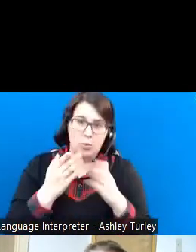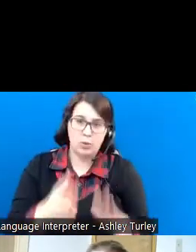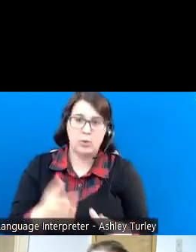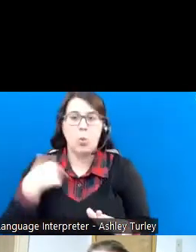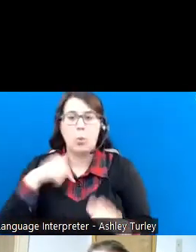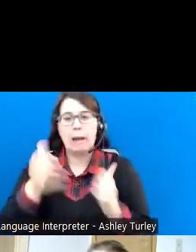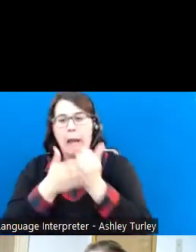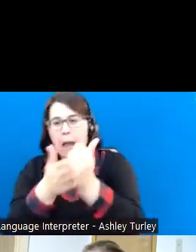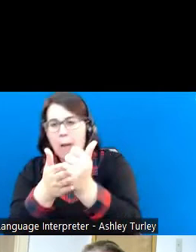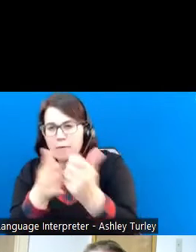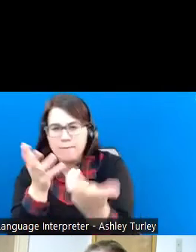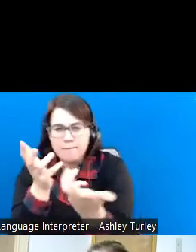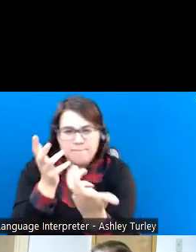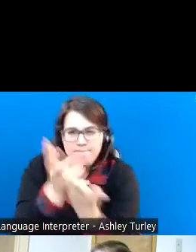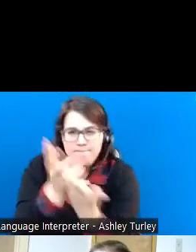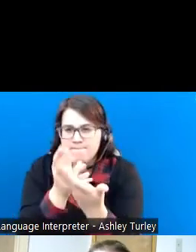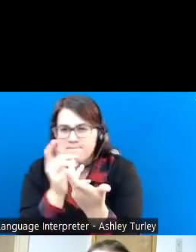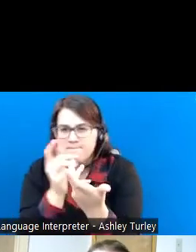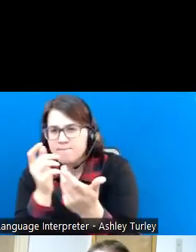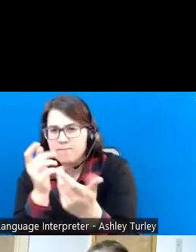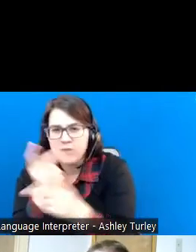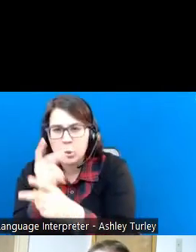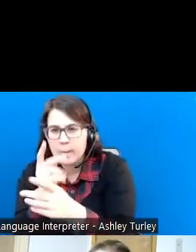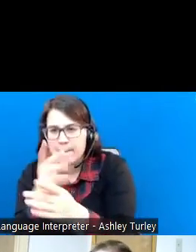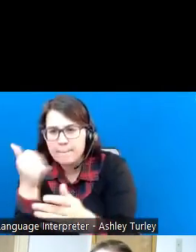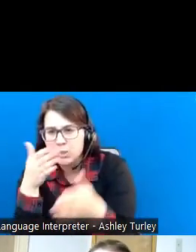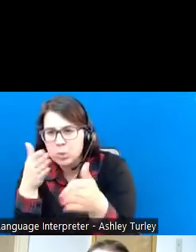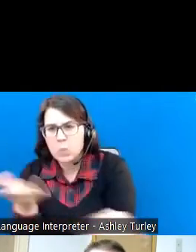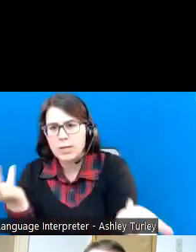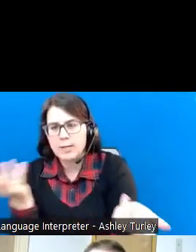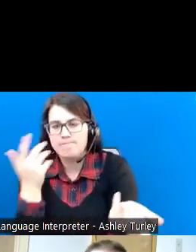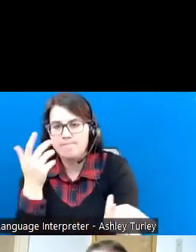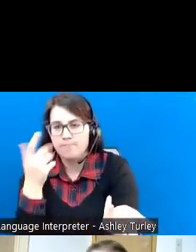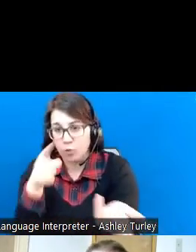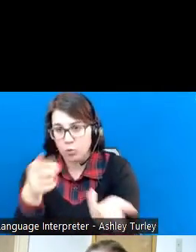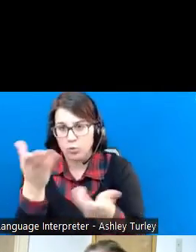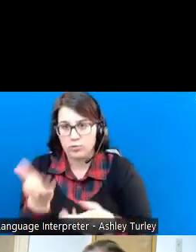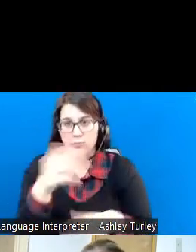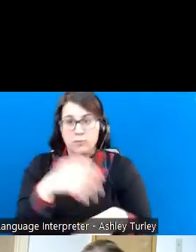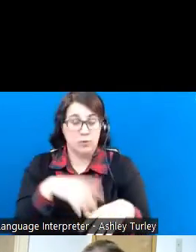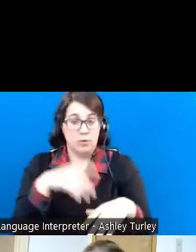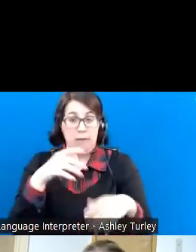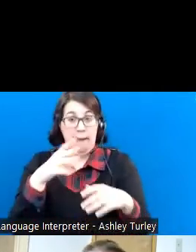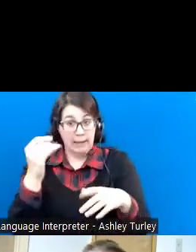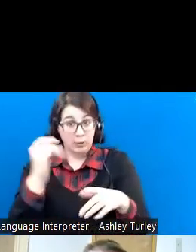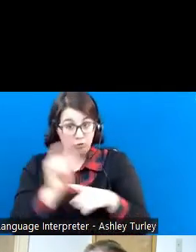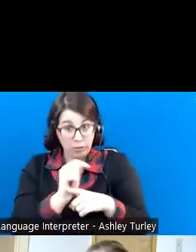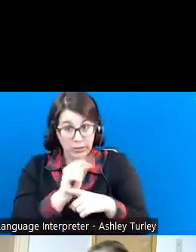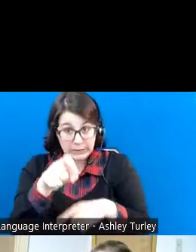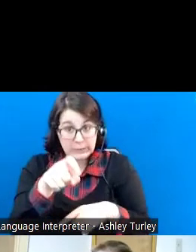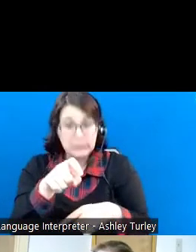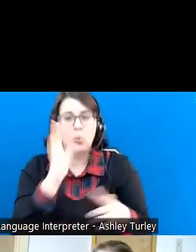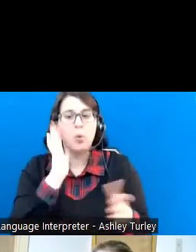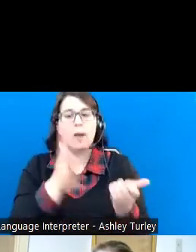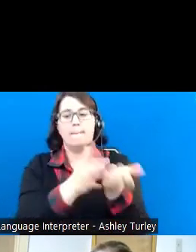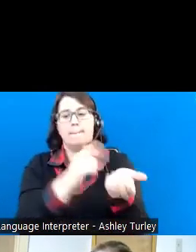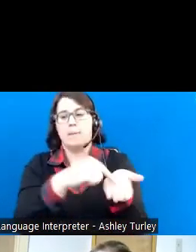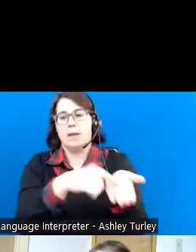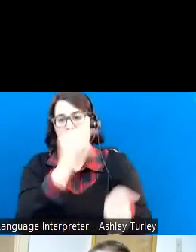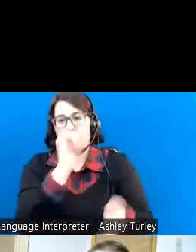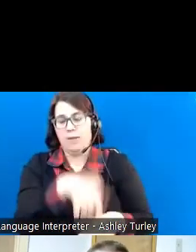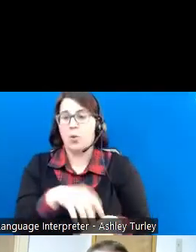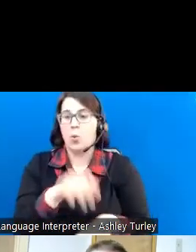select what is the best way, and we can help you often pay for those trainings that you might need. We do worksite assessments and